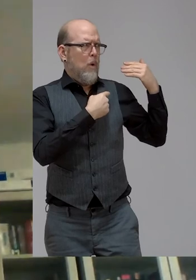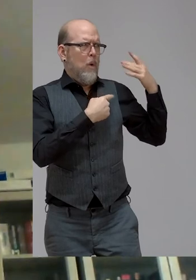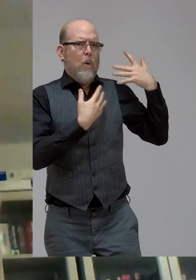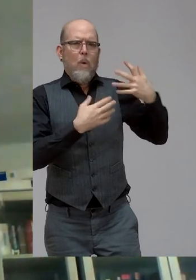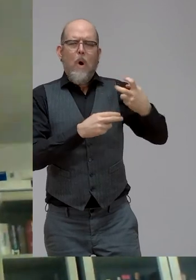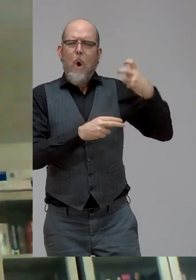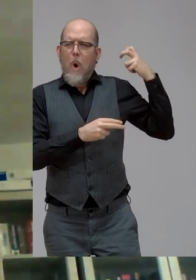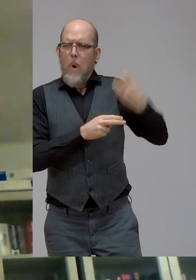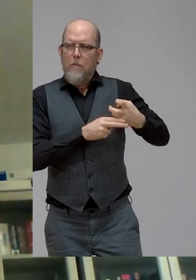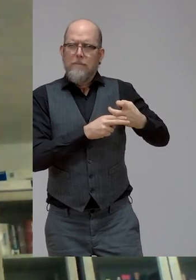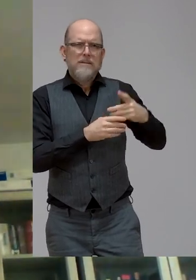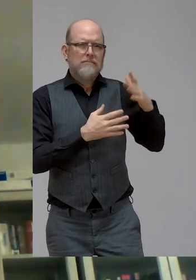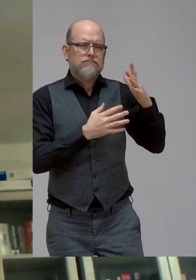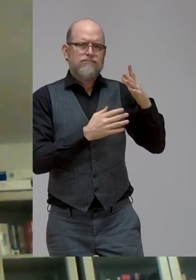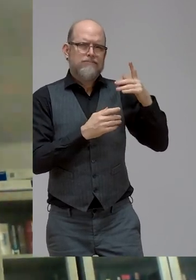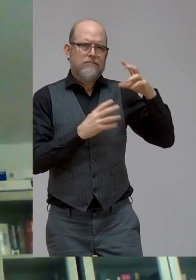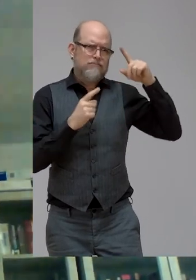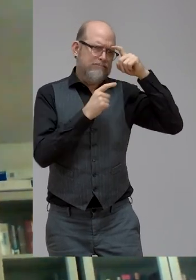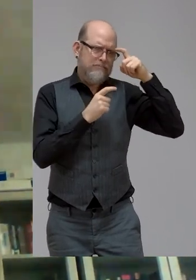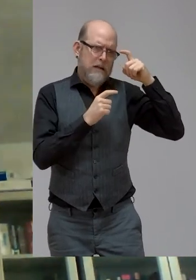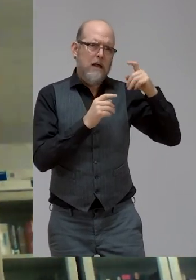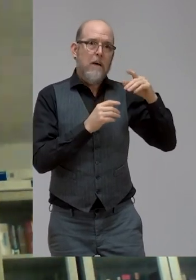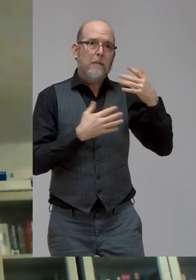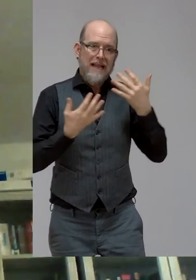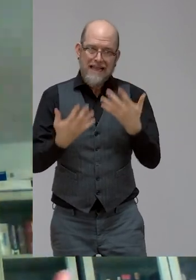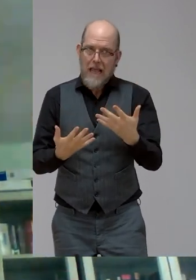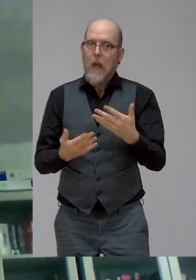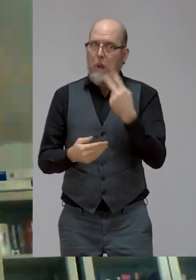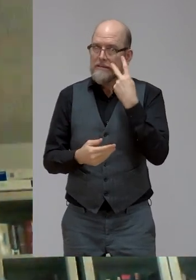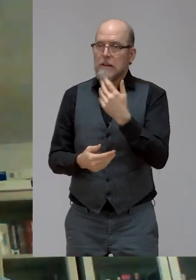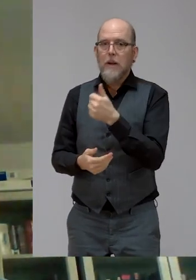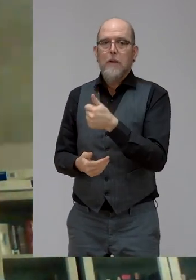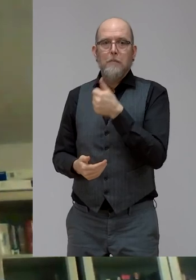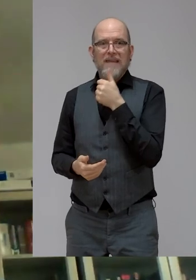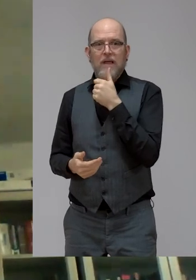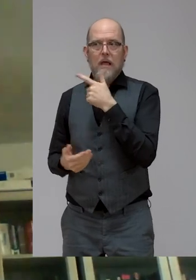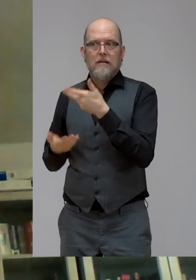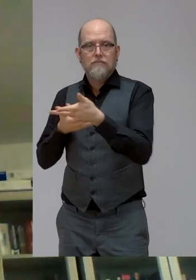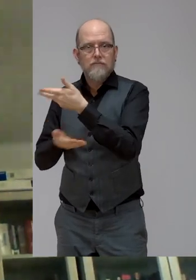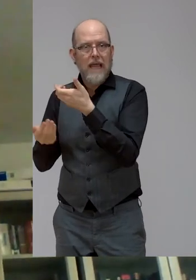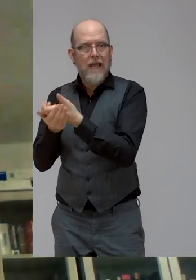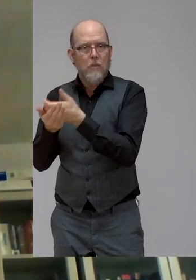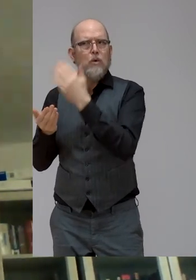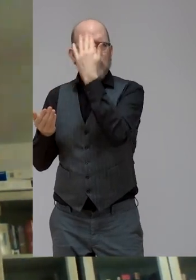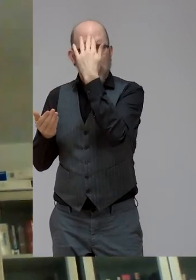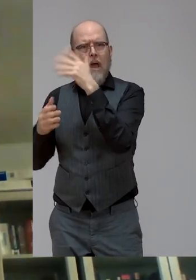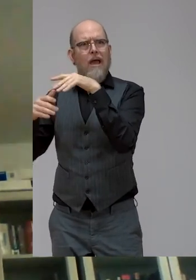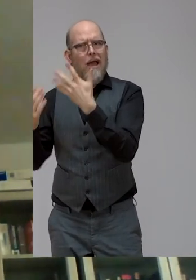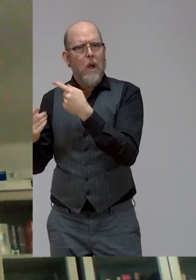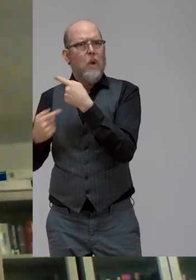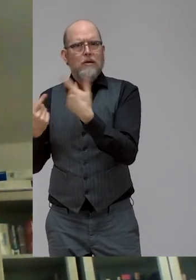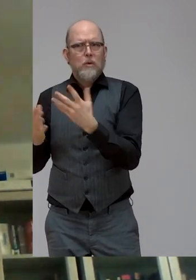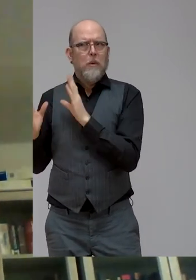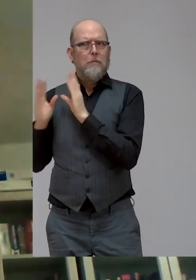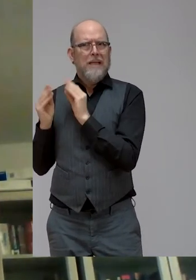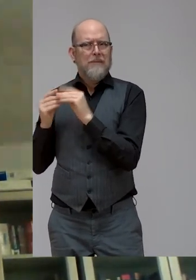level of commitment in the private sector, as you very well know. We have a lot of knowledge, as we're seeing in the conference. But I think we still have a